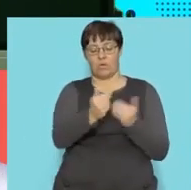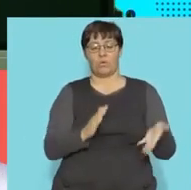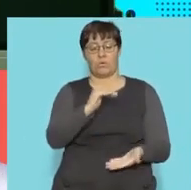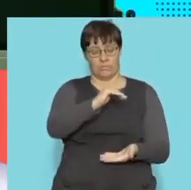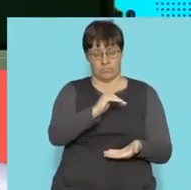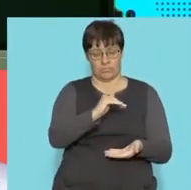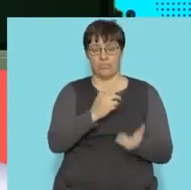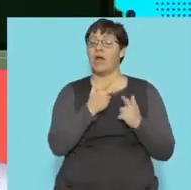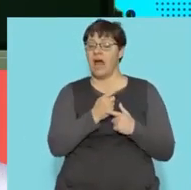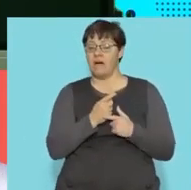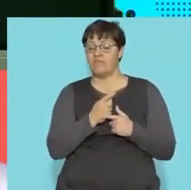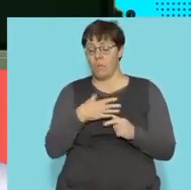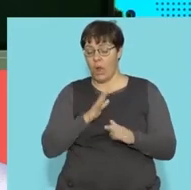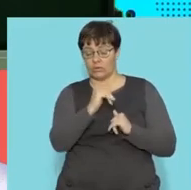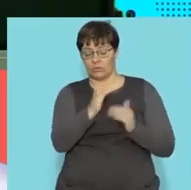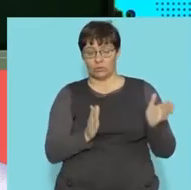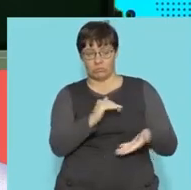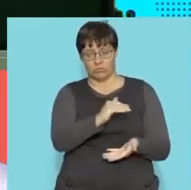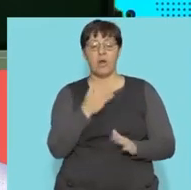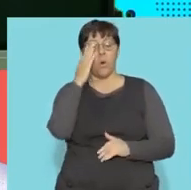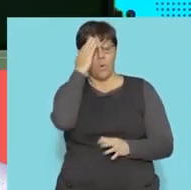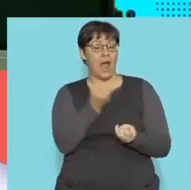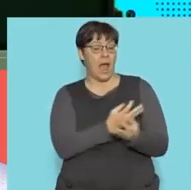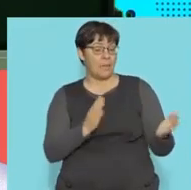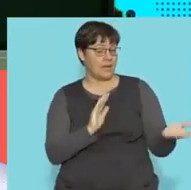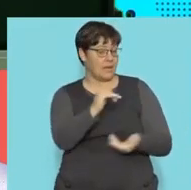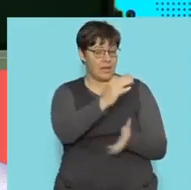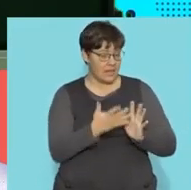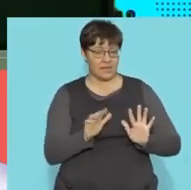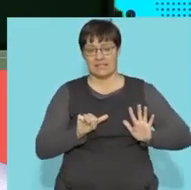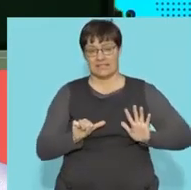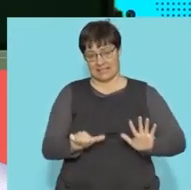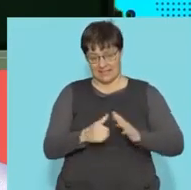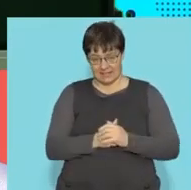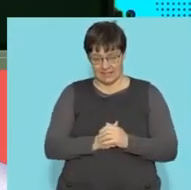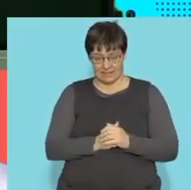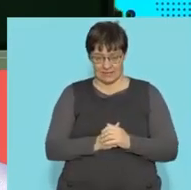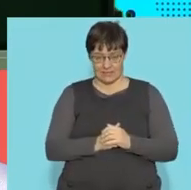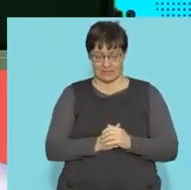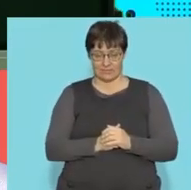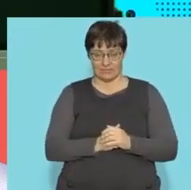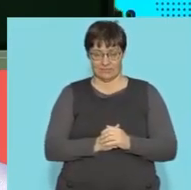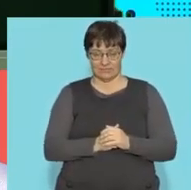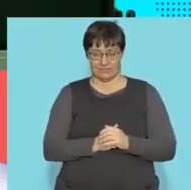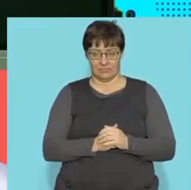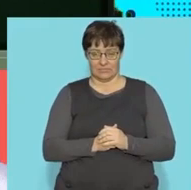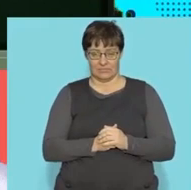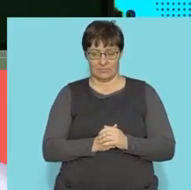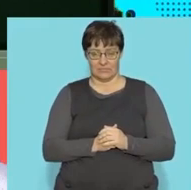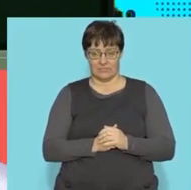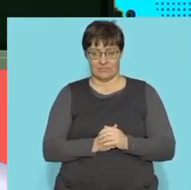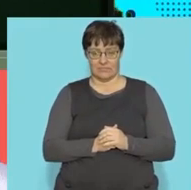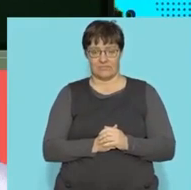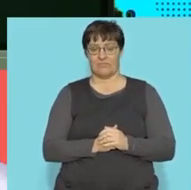I wanted the surface area of the cube, I know that the exterior of a cube is made up of six external